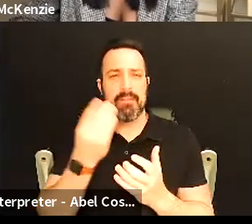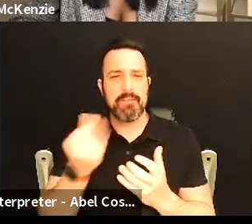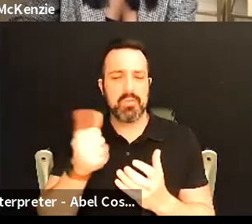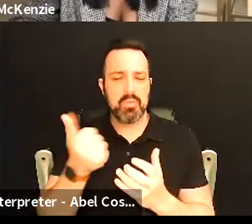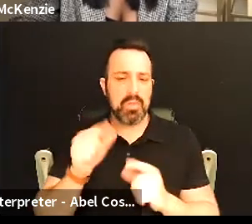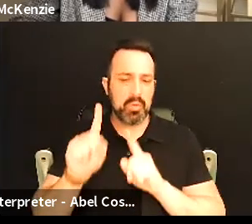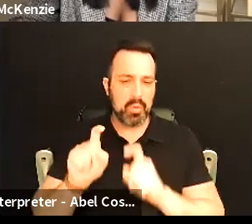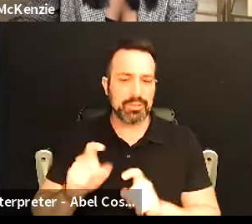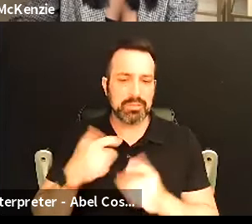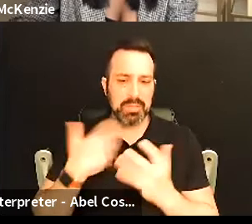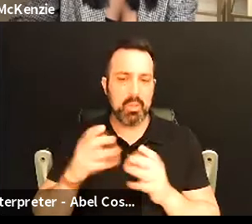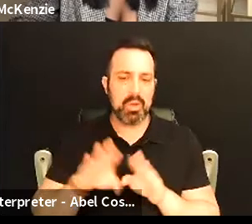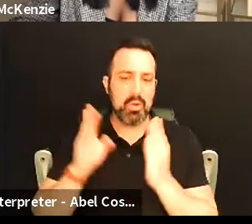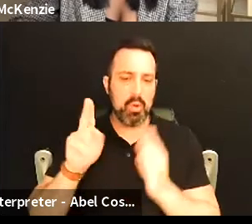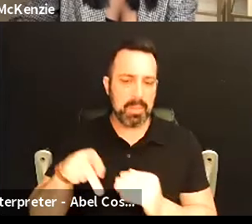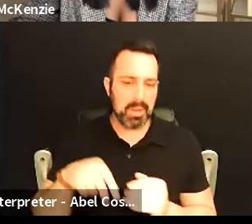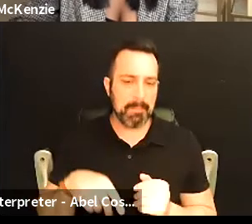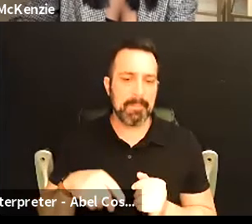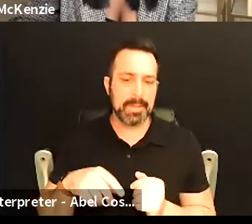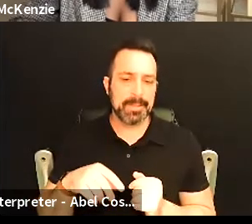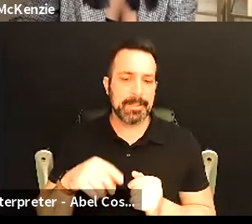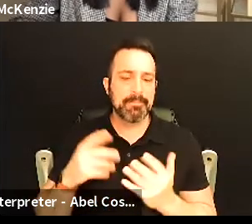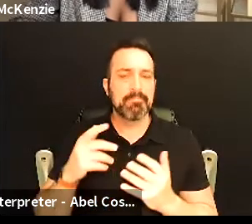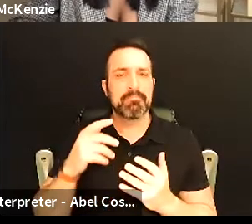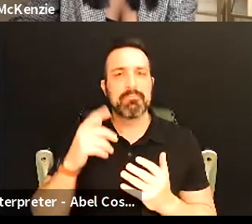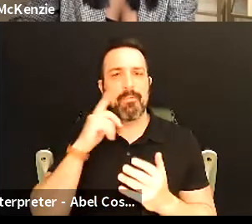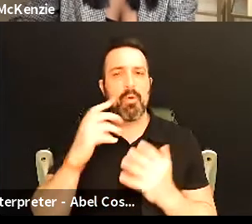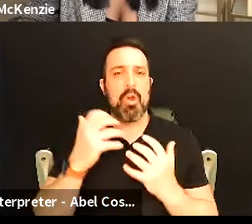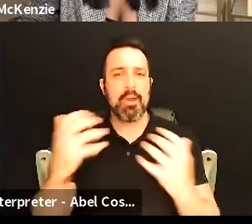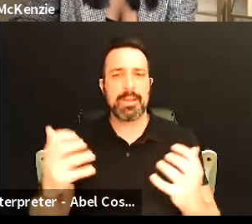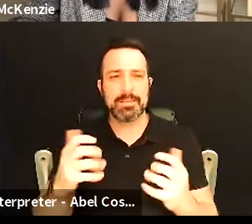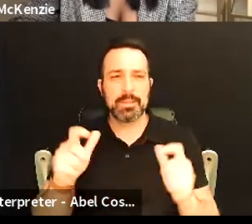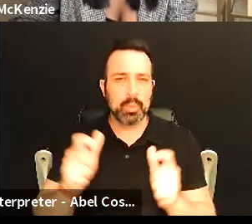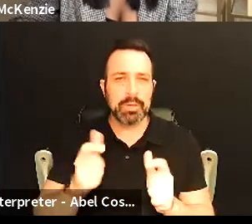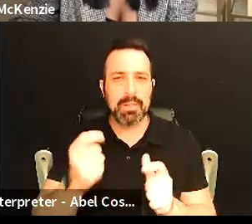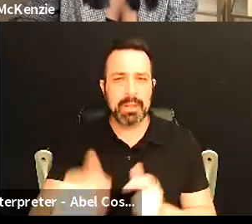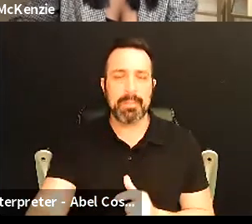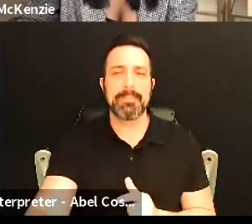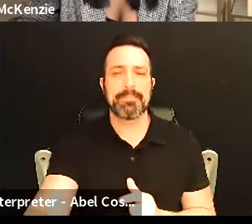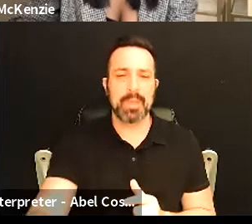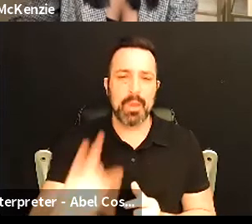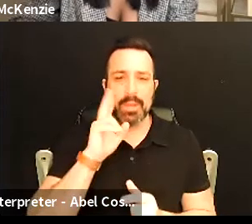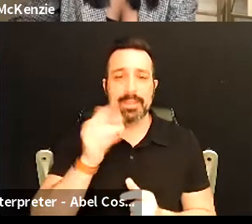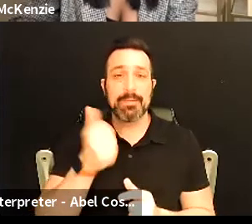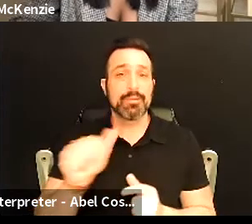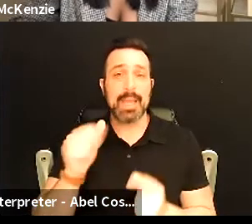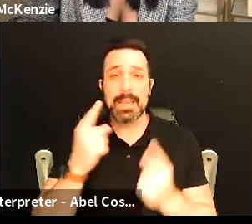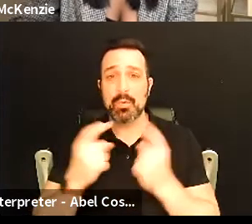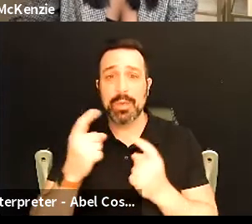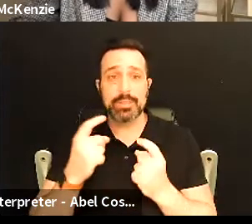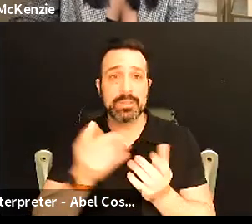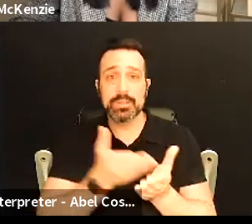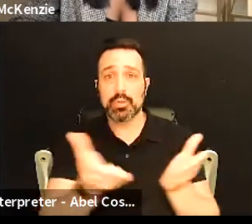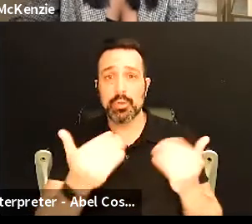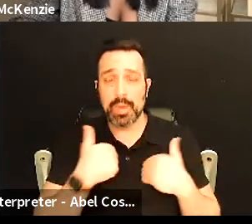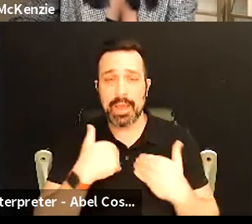questions but i did want to open it up to um the audience we it's dwindled a little bit i want to just see if there's any questions that you all have i